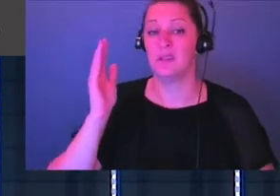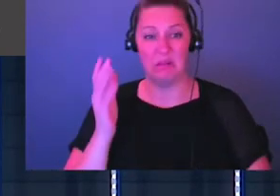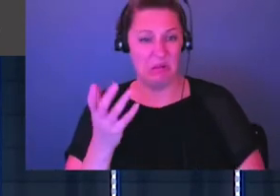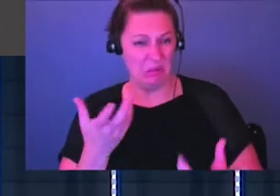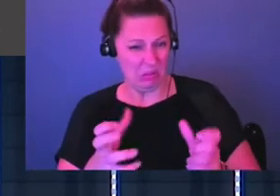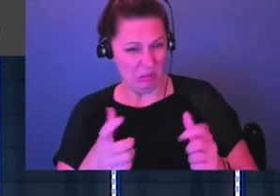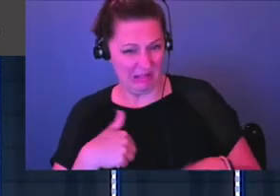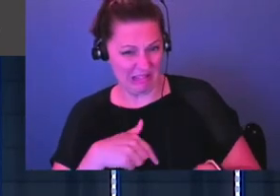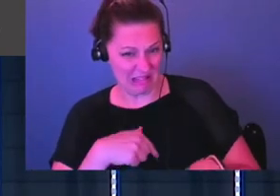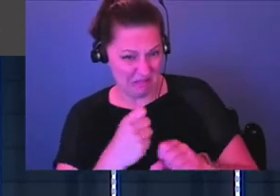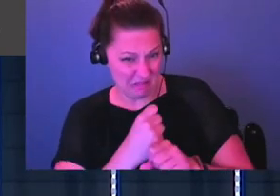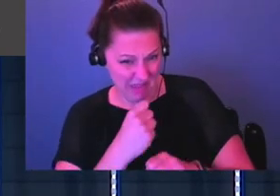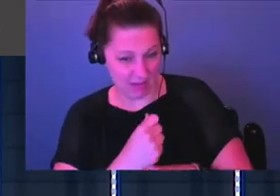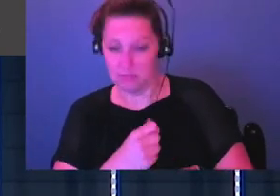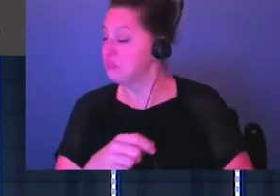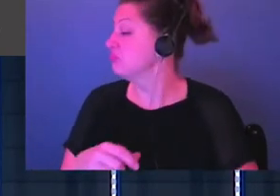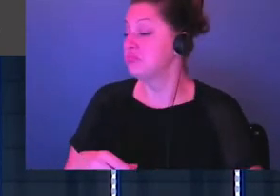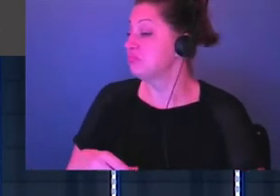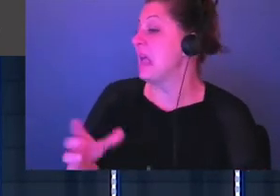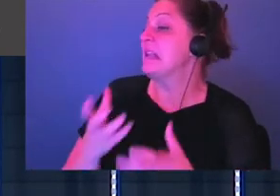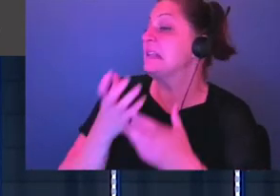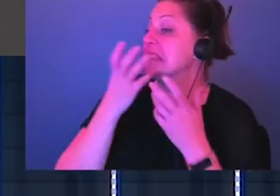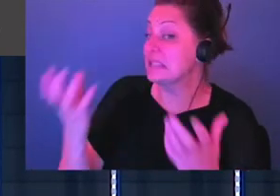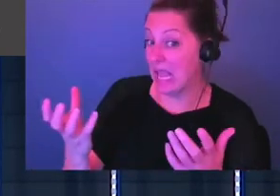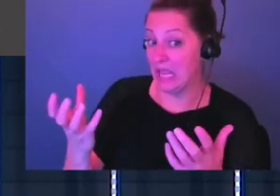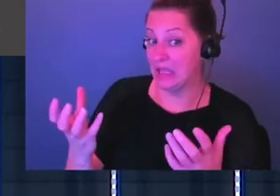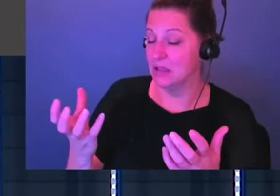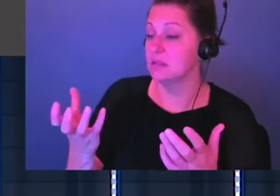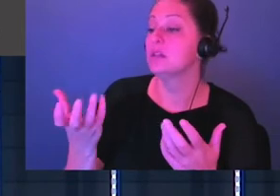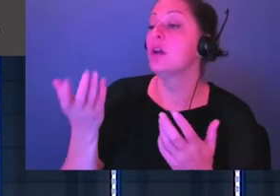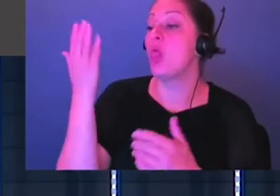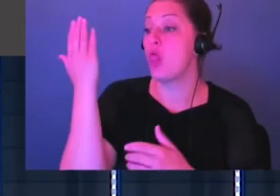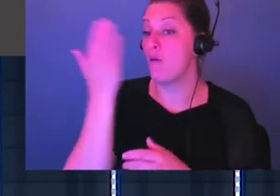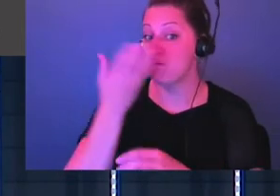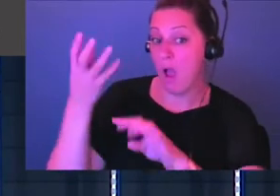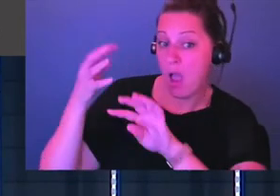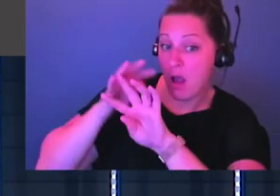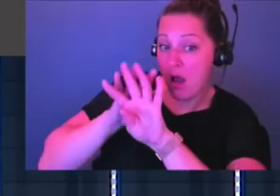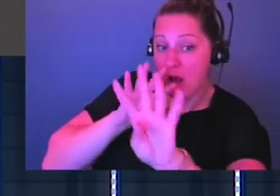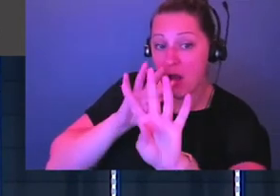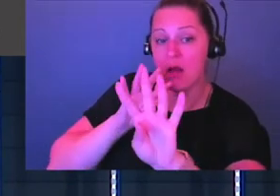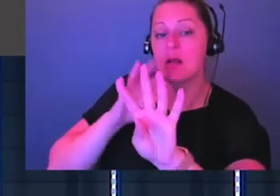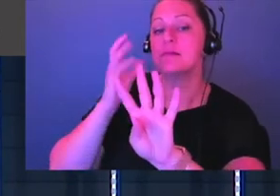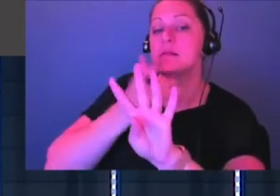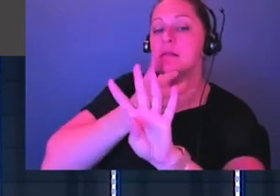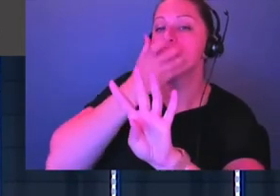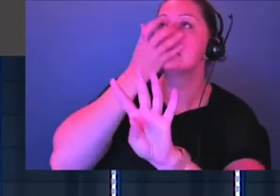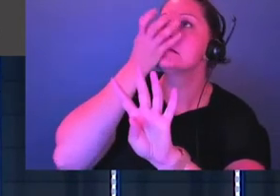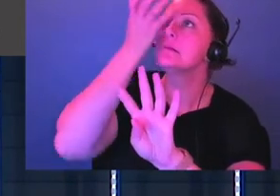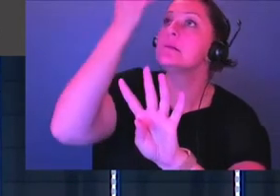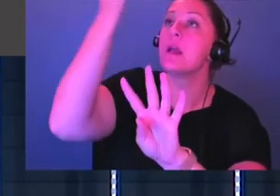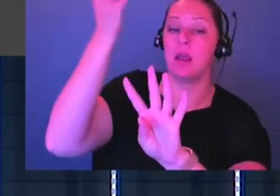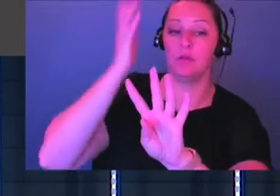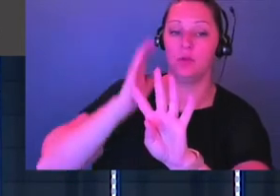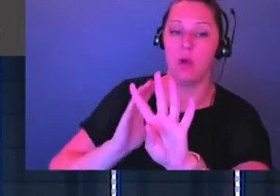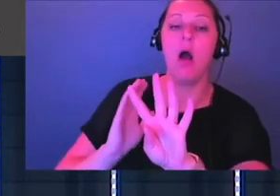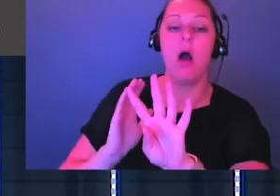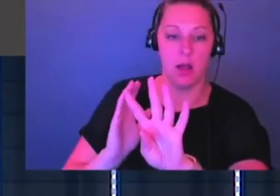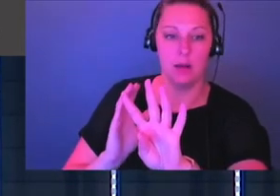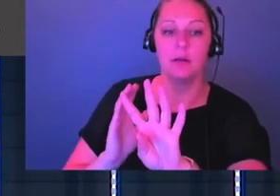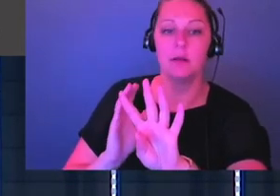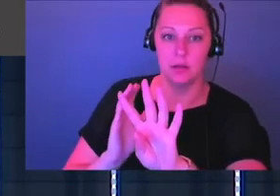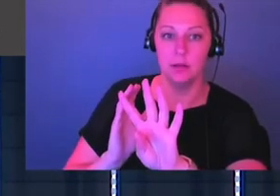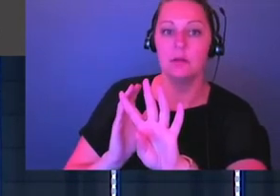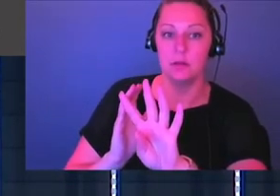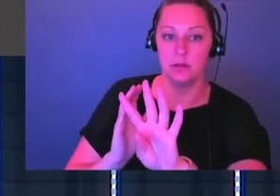you to sing. Go to the front and sing to God. Play music to God. Give him praise that way.